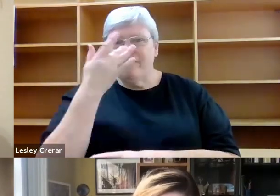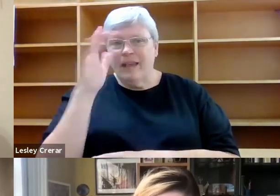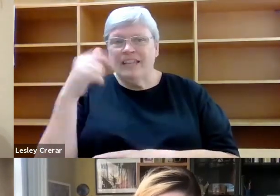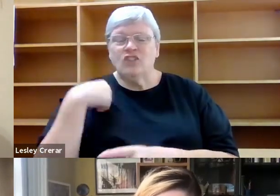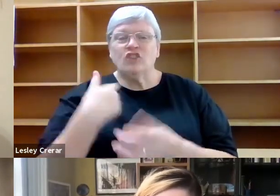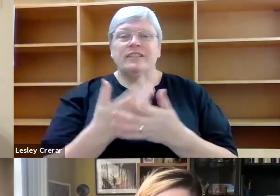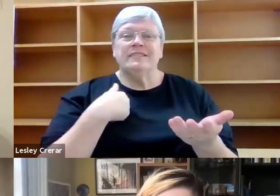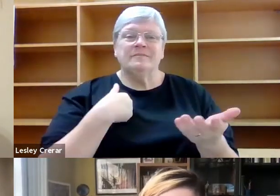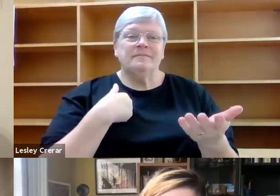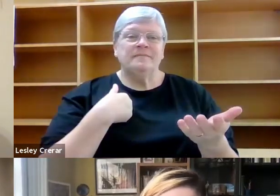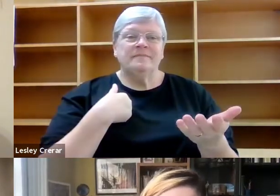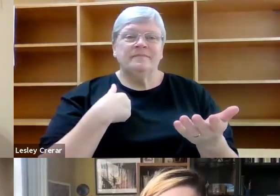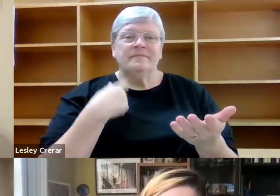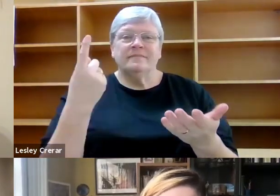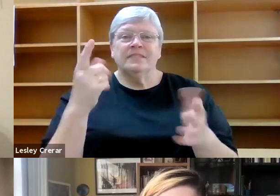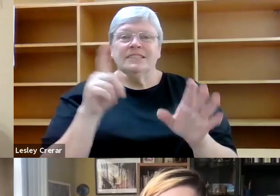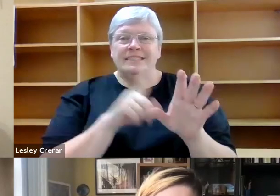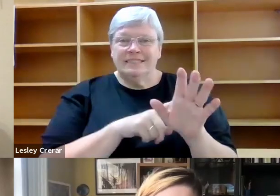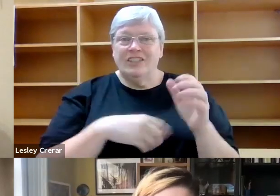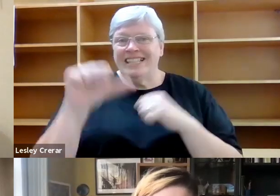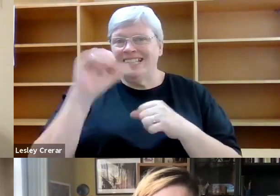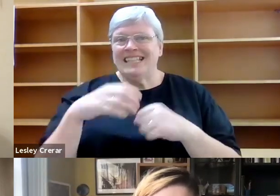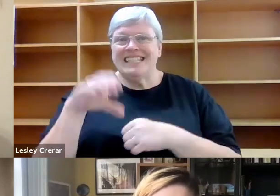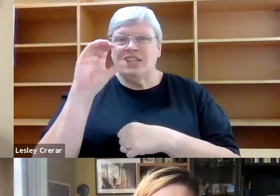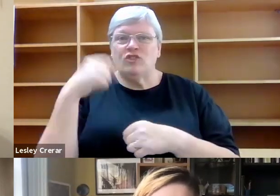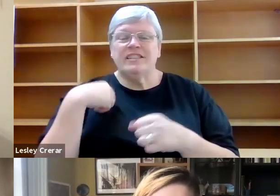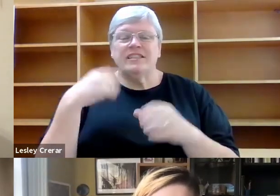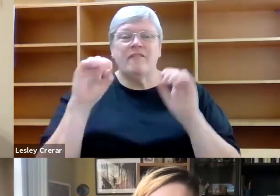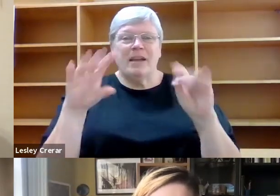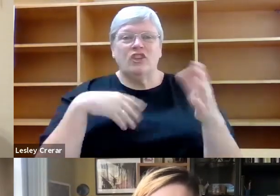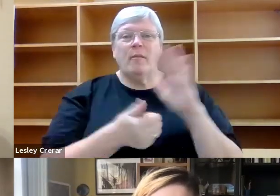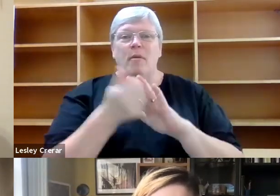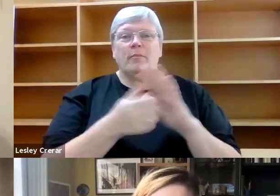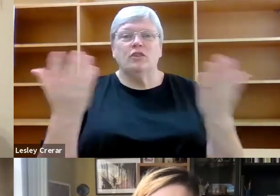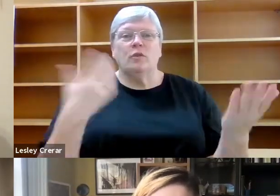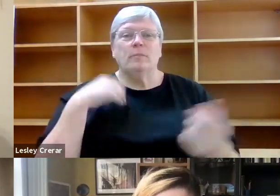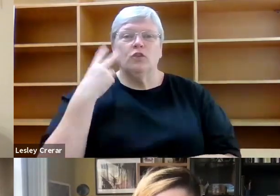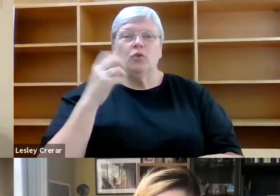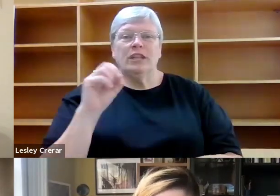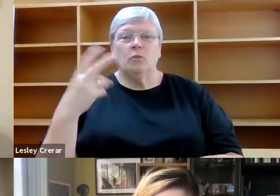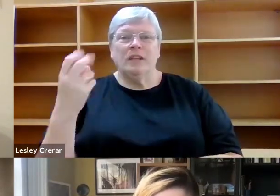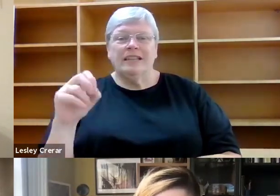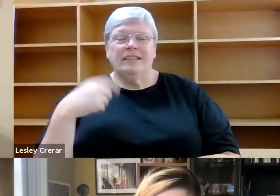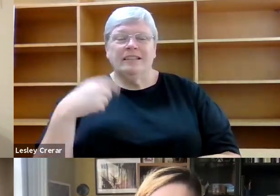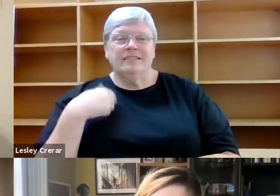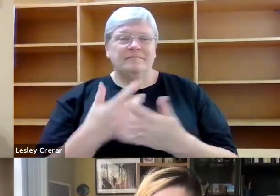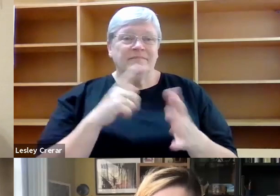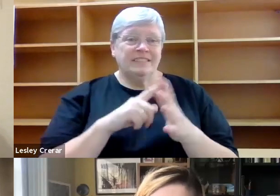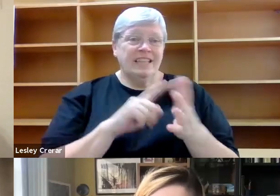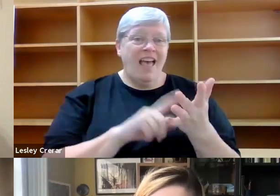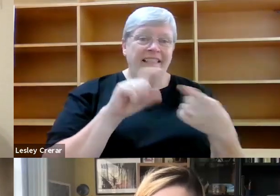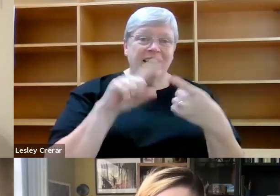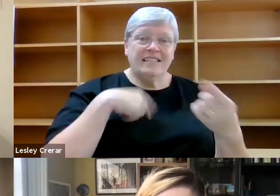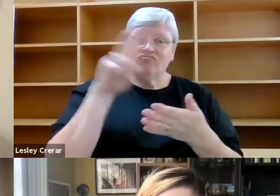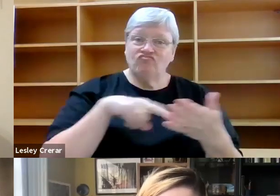Wild, A Year and Six Centuries of Magic, was published in 2020. So Alice, if we could hear from you first, if you could remind